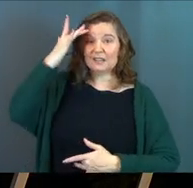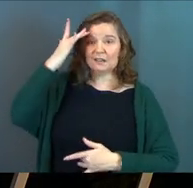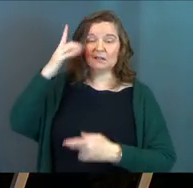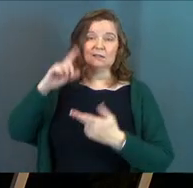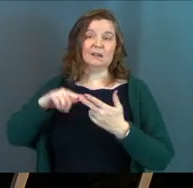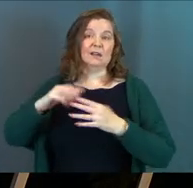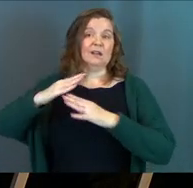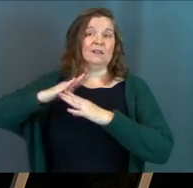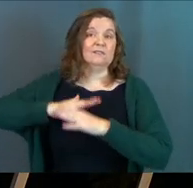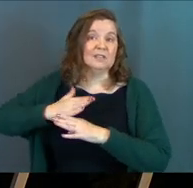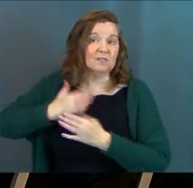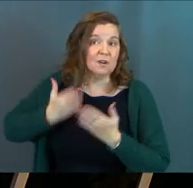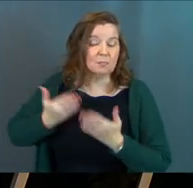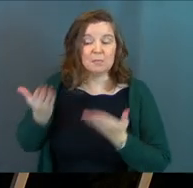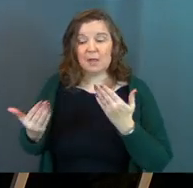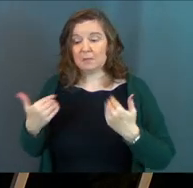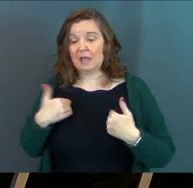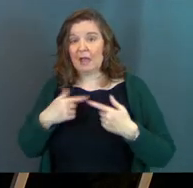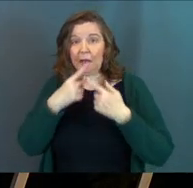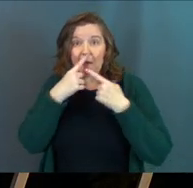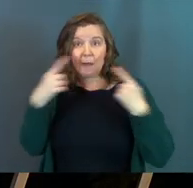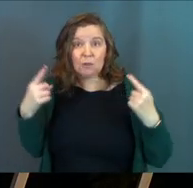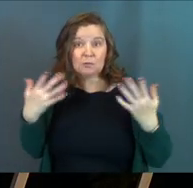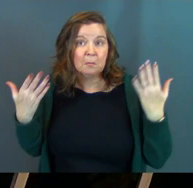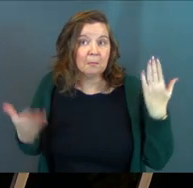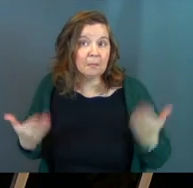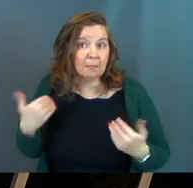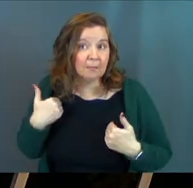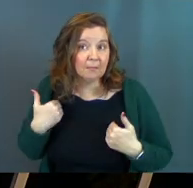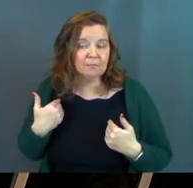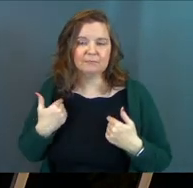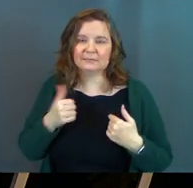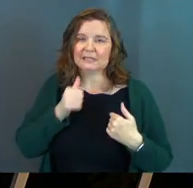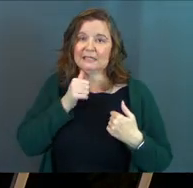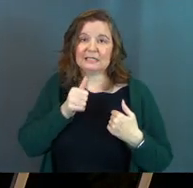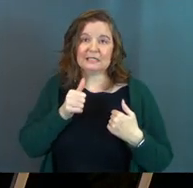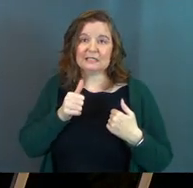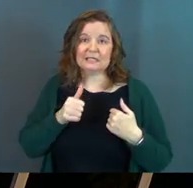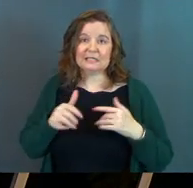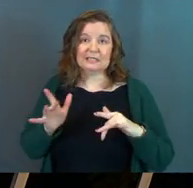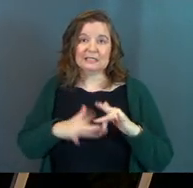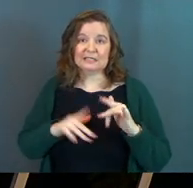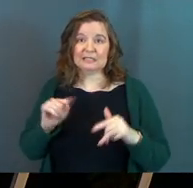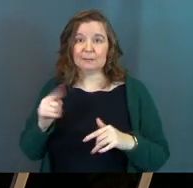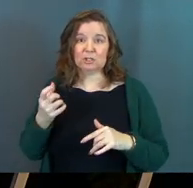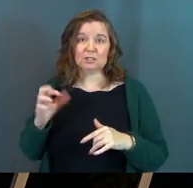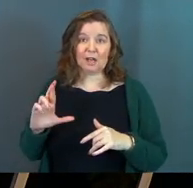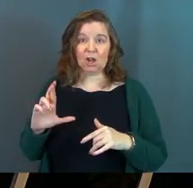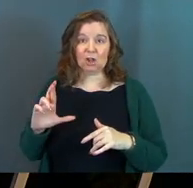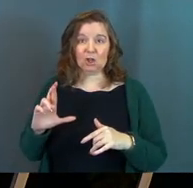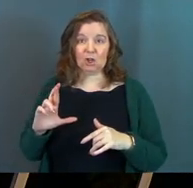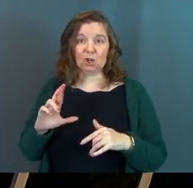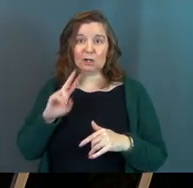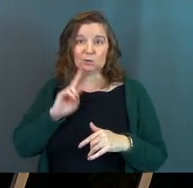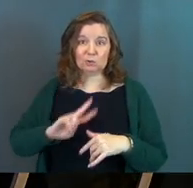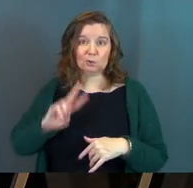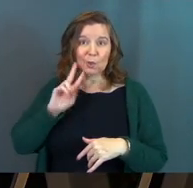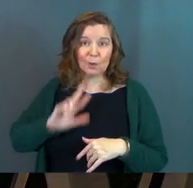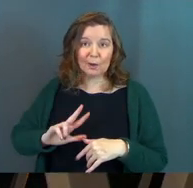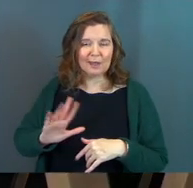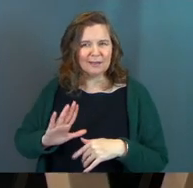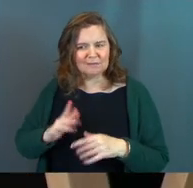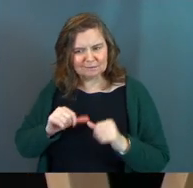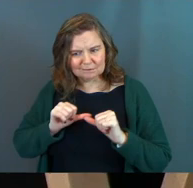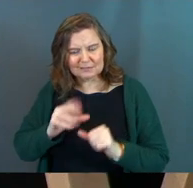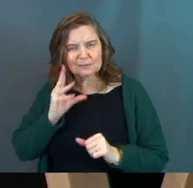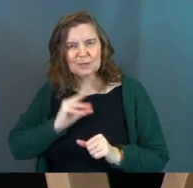fever. He might have even had allergies. He didn't skip the toddler phase or the grade school phase. Maybe he